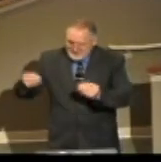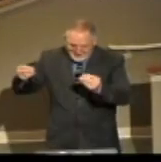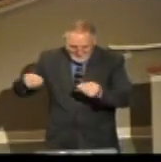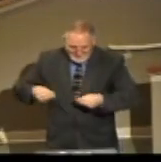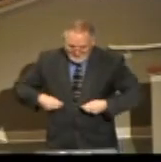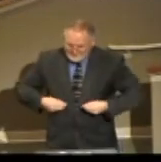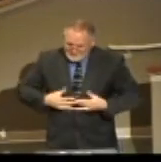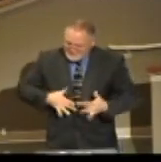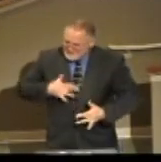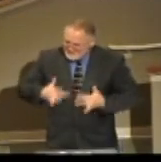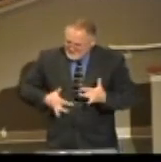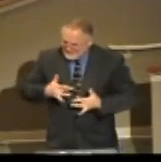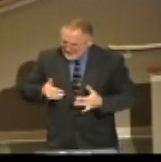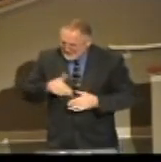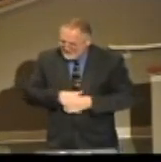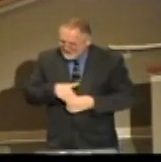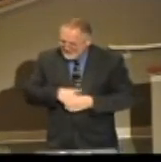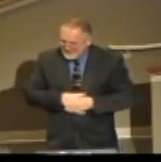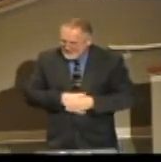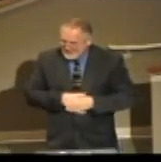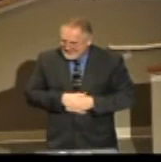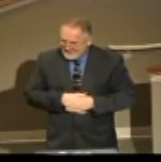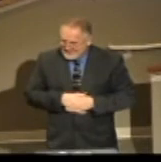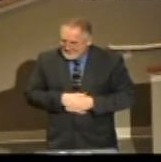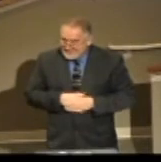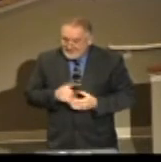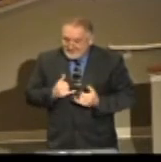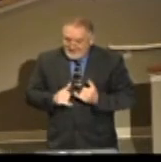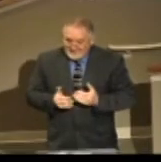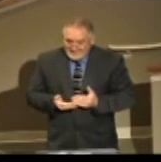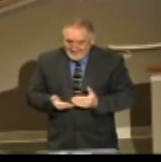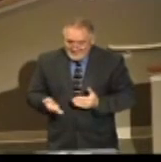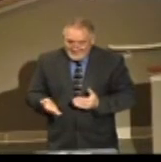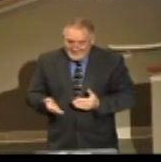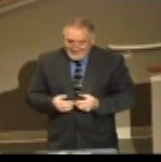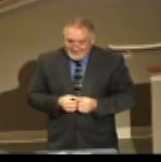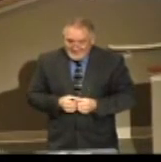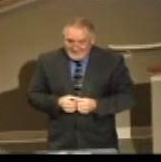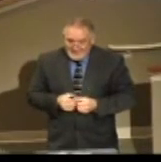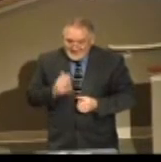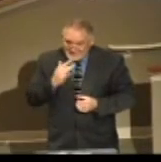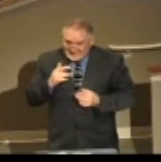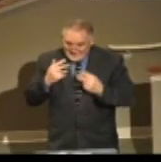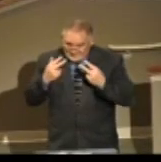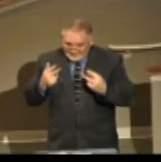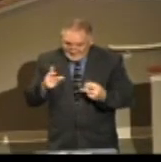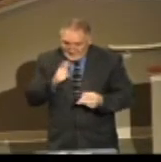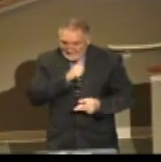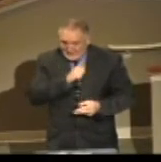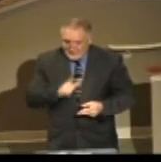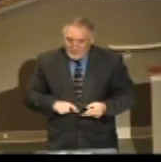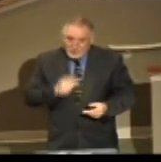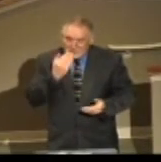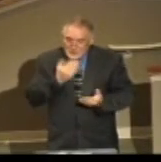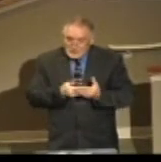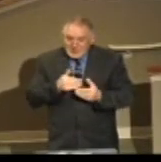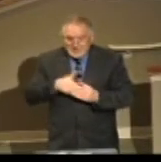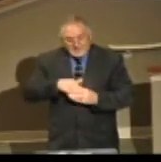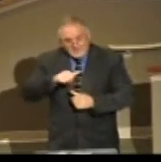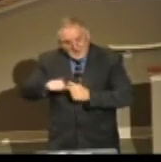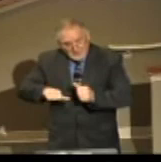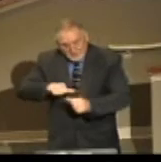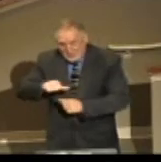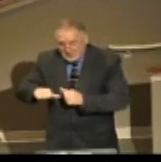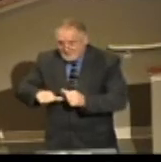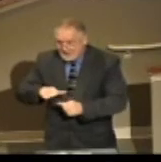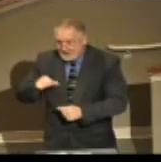Jesus inside of you. Last thing, but not the last point, is taste and see the Lord's good in fellowship. Listen to the Song of